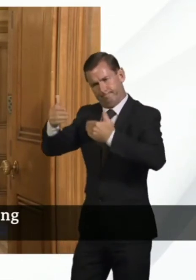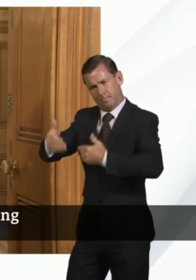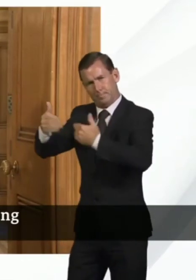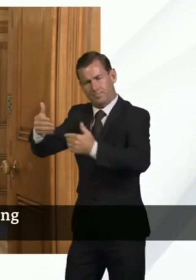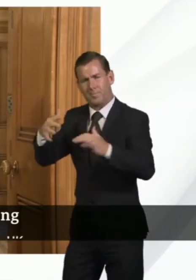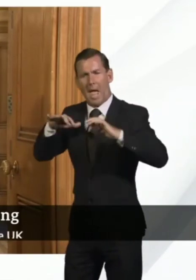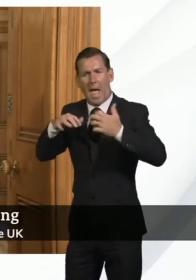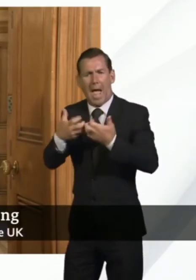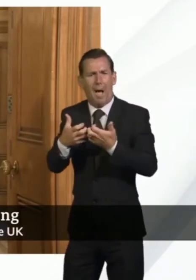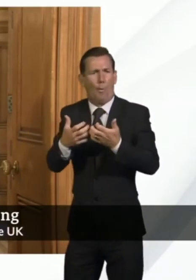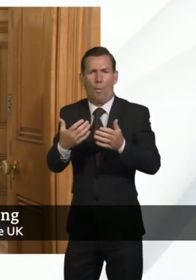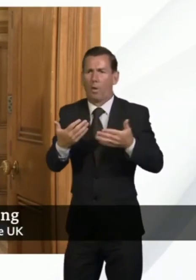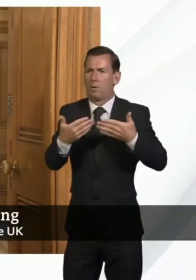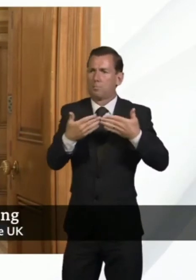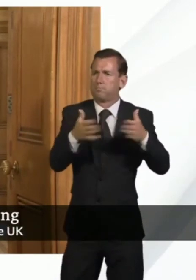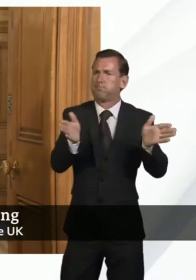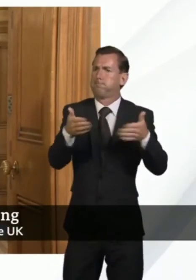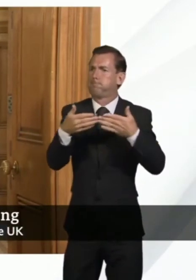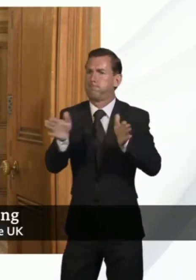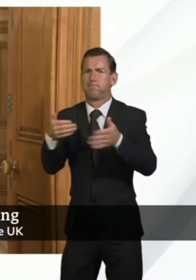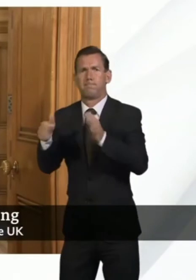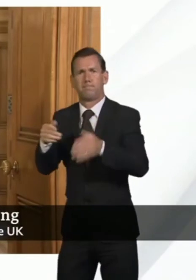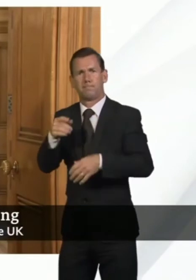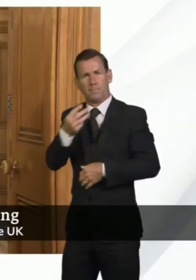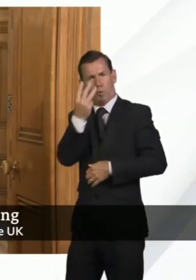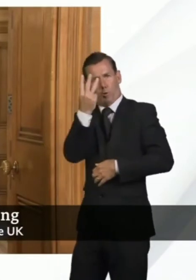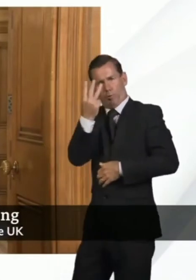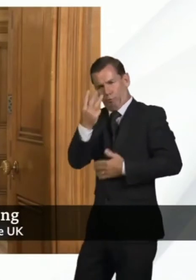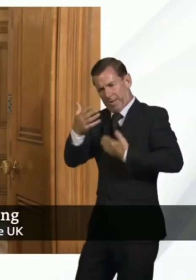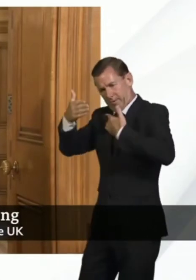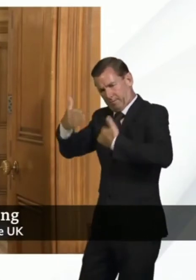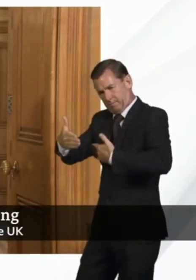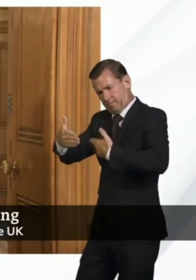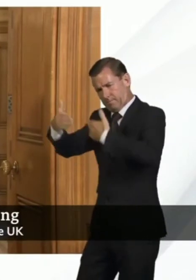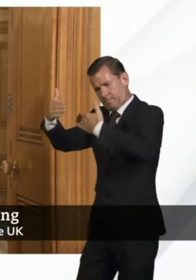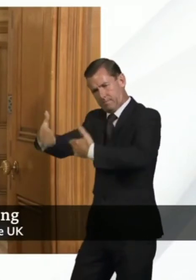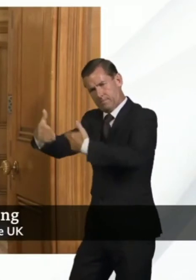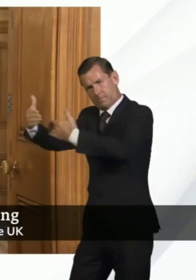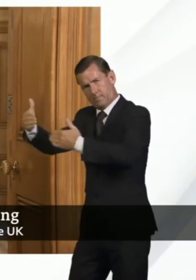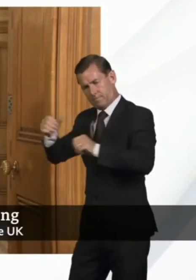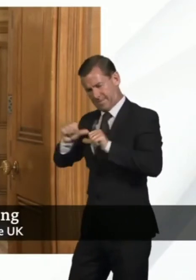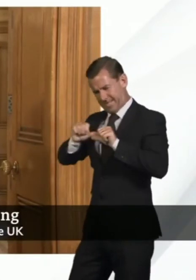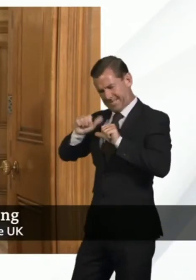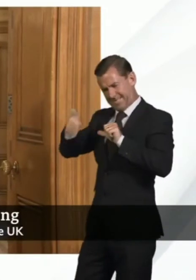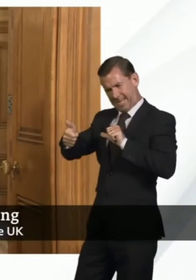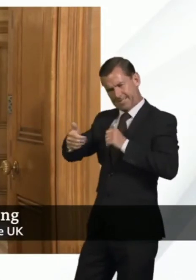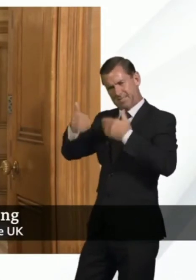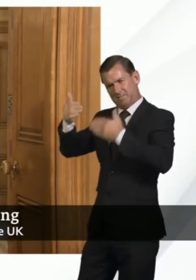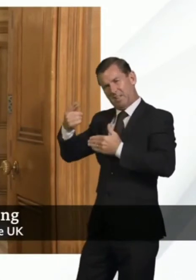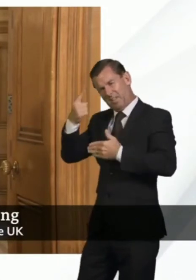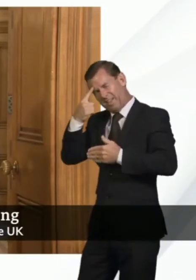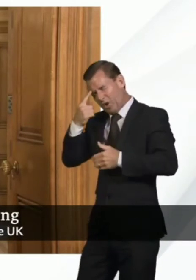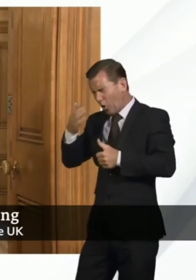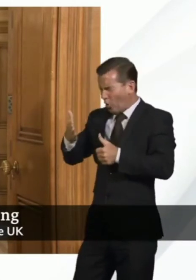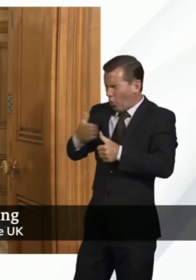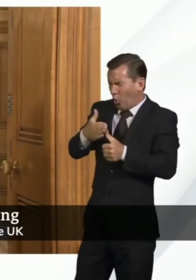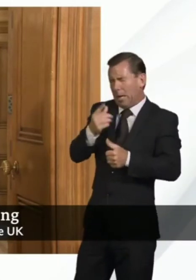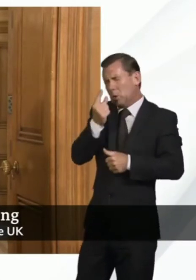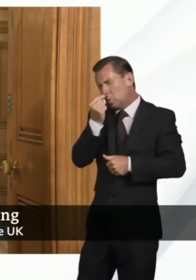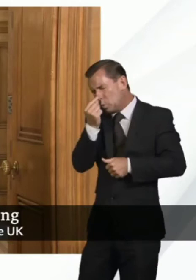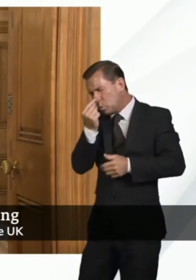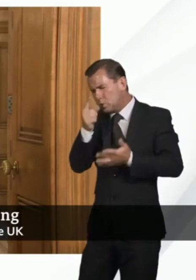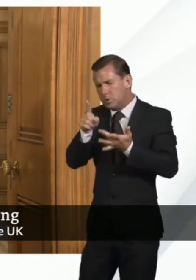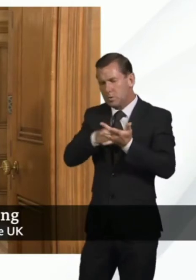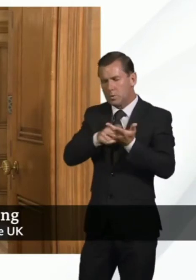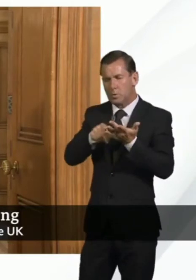easing the lockdown. He set out this three-stage process. The next stage, and we've said from the earliest, will be from the beginning of June,